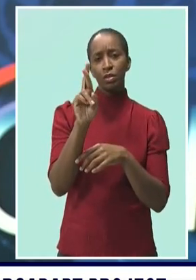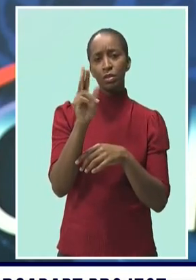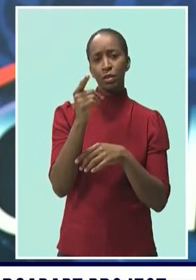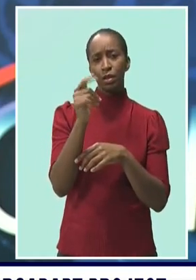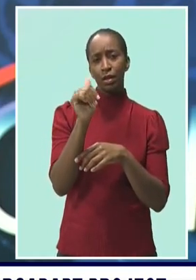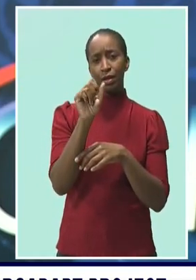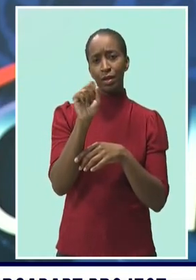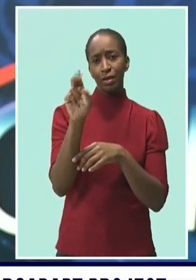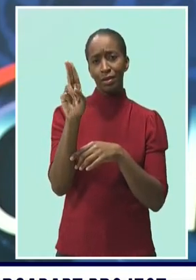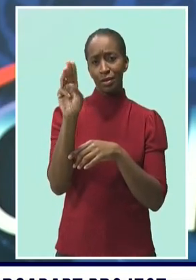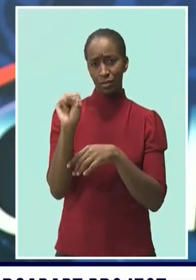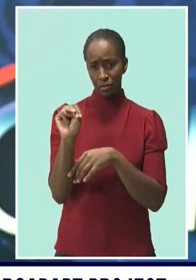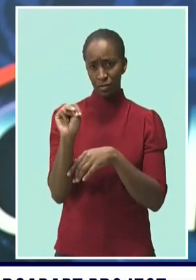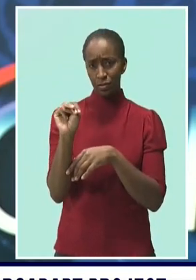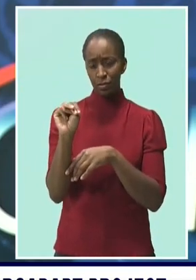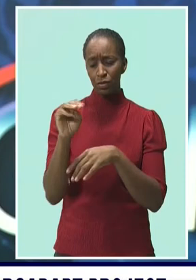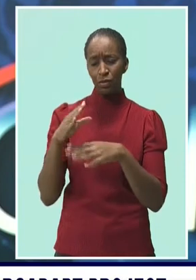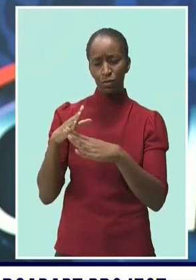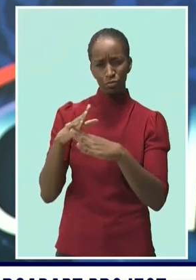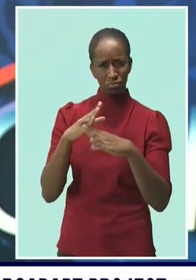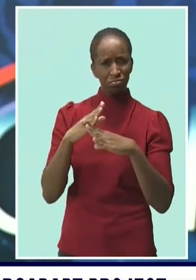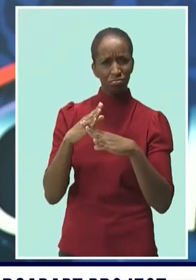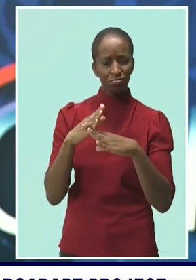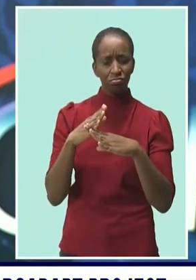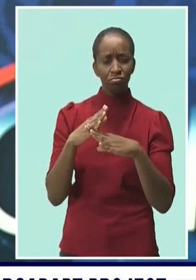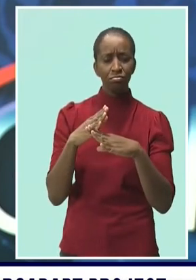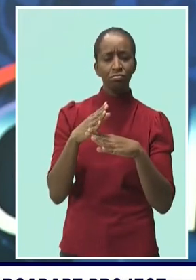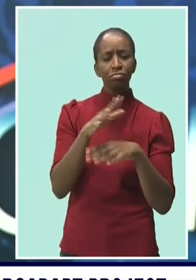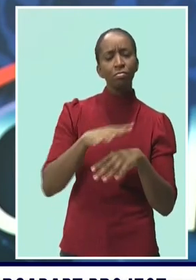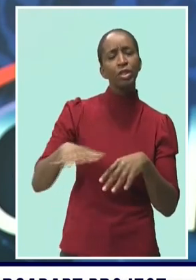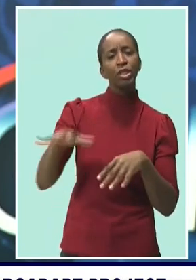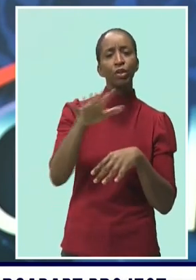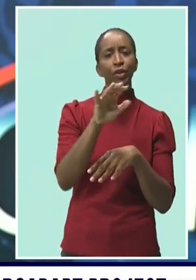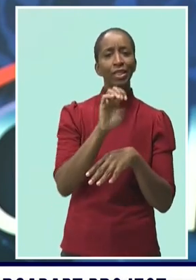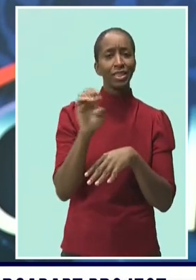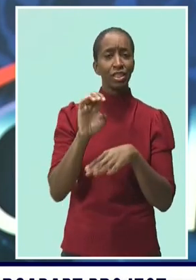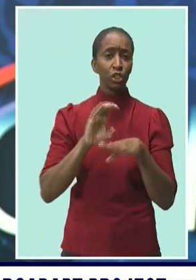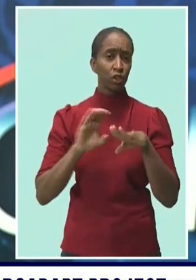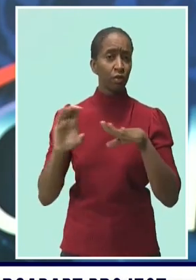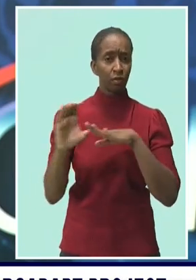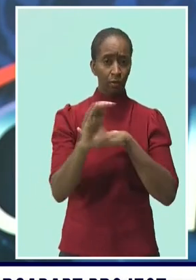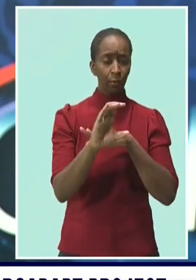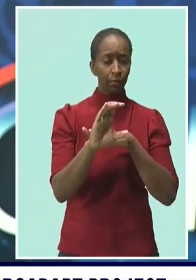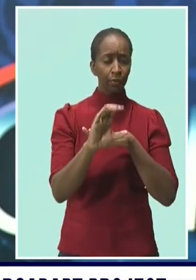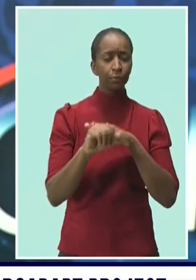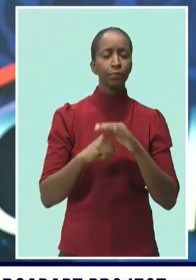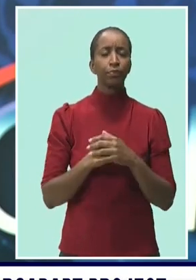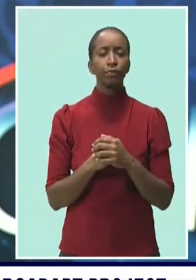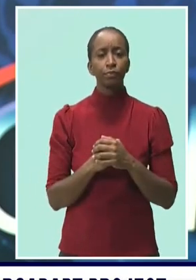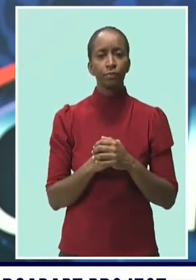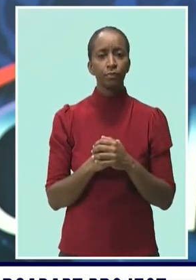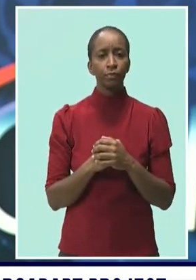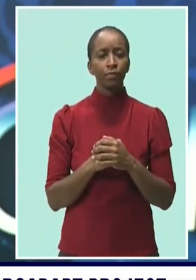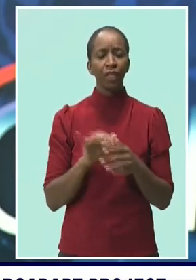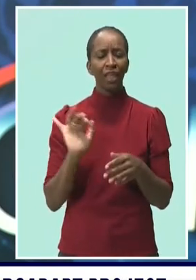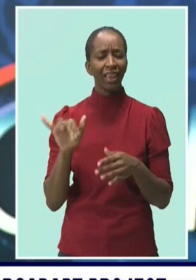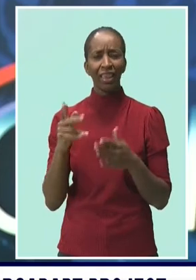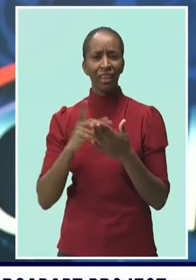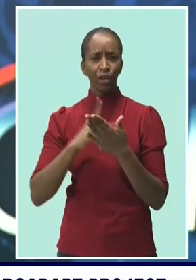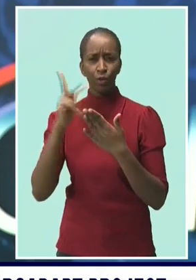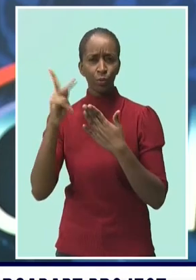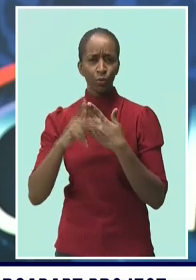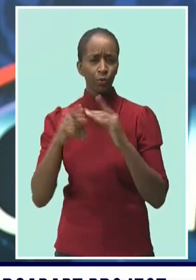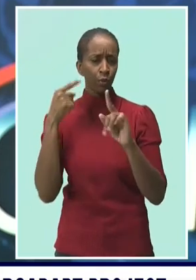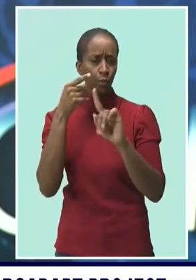The three-year Sarge ADAPT project, managed by the Center for Resource Management and Environmental Studies, focuses on converting